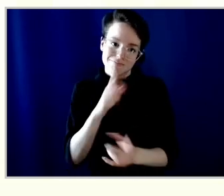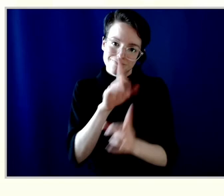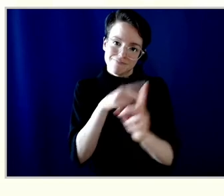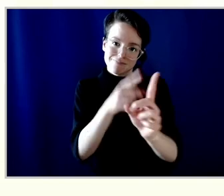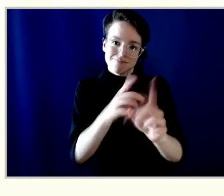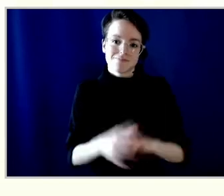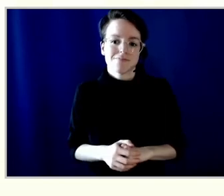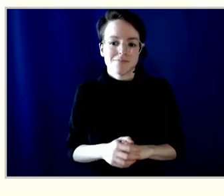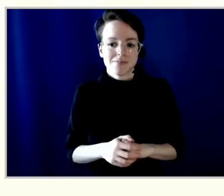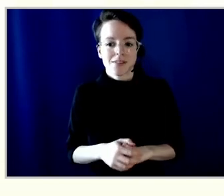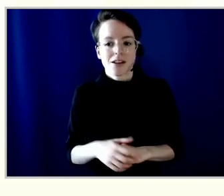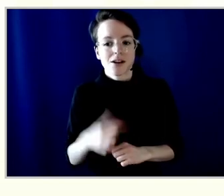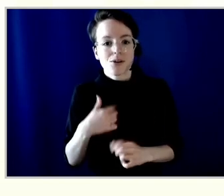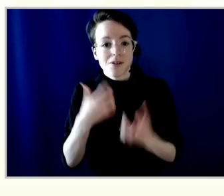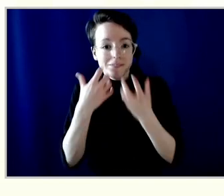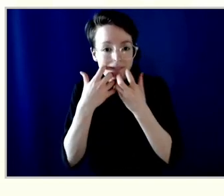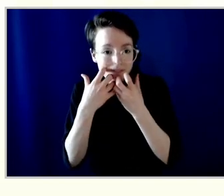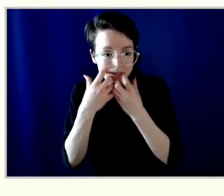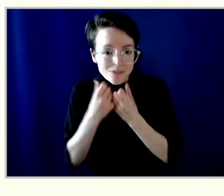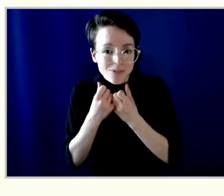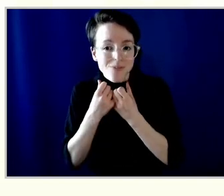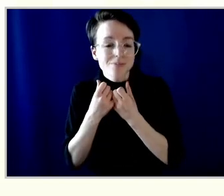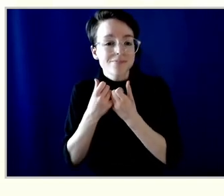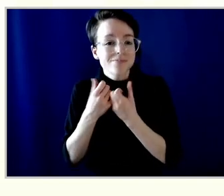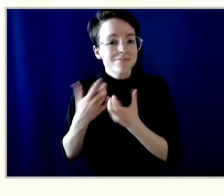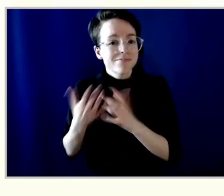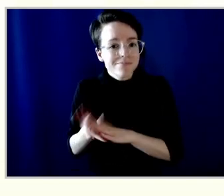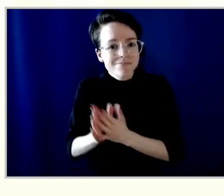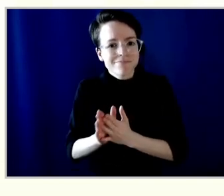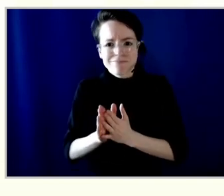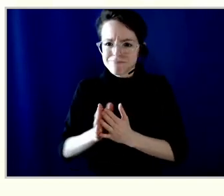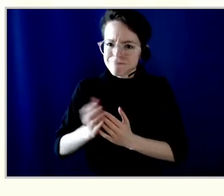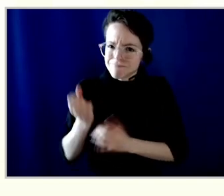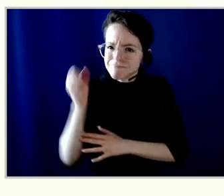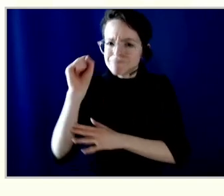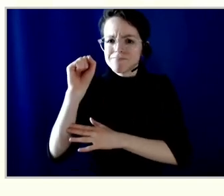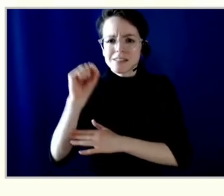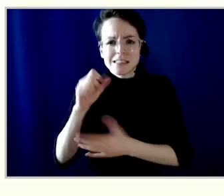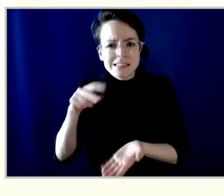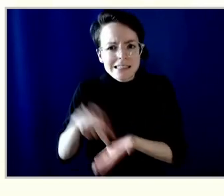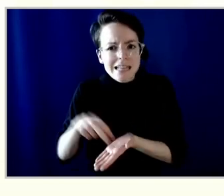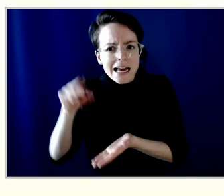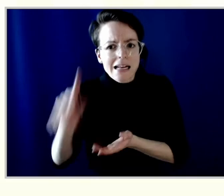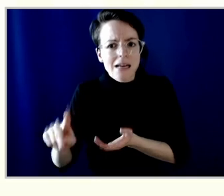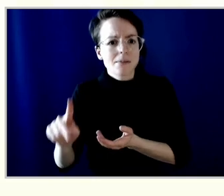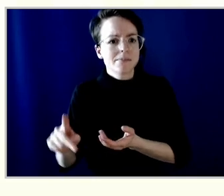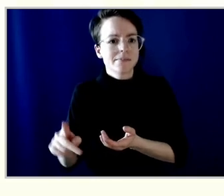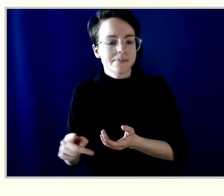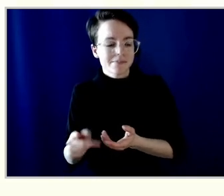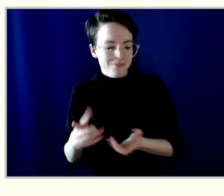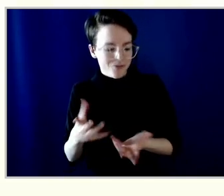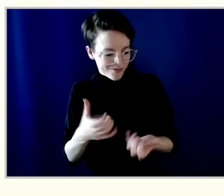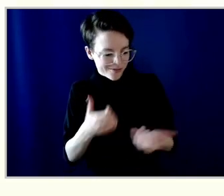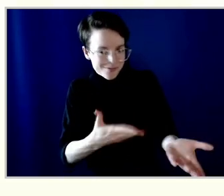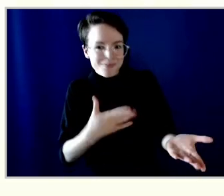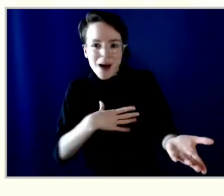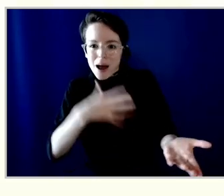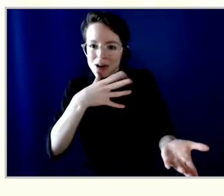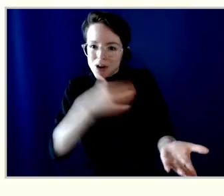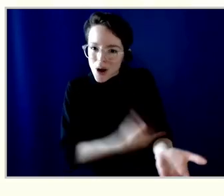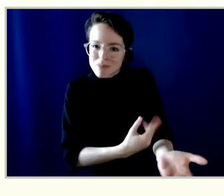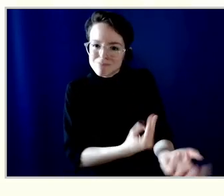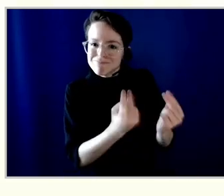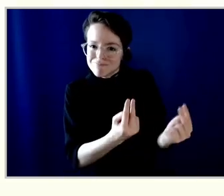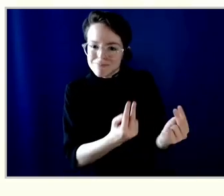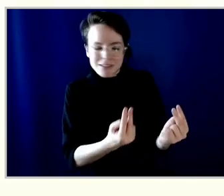example for her so that she can also, you know, make a contribution that's positive. When she grows up she can say, my mom's standing